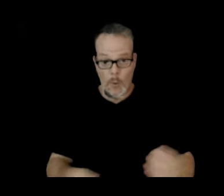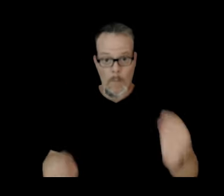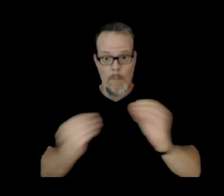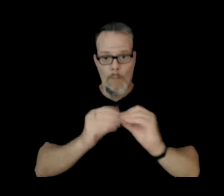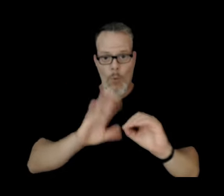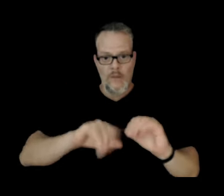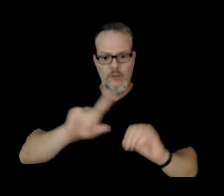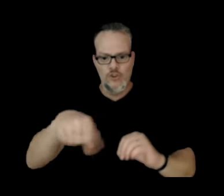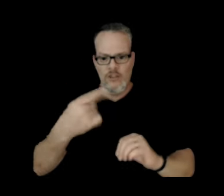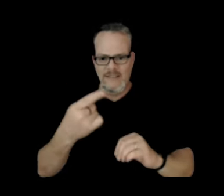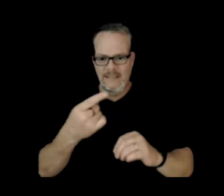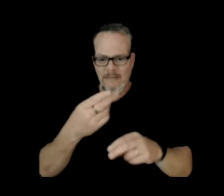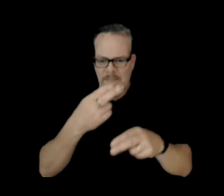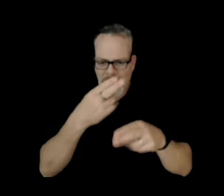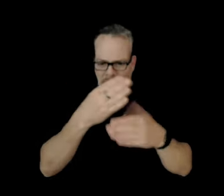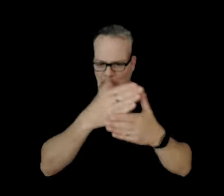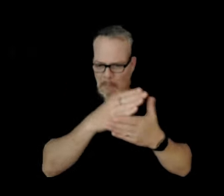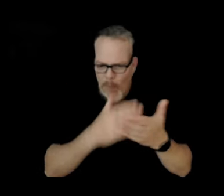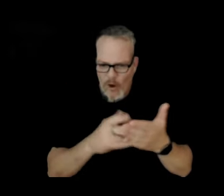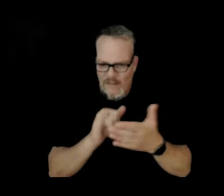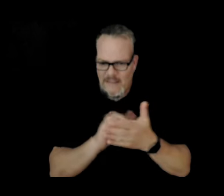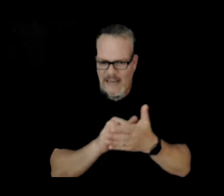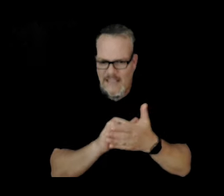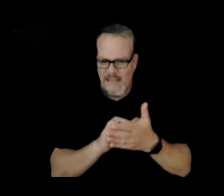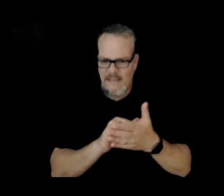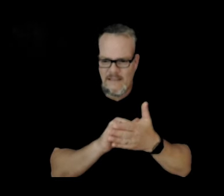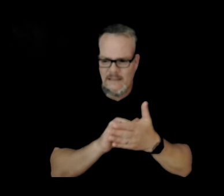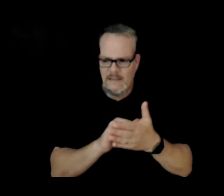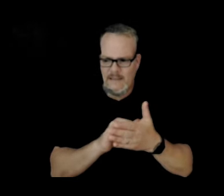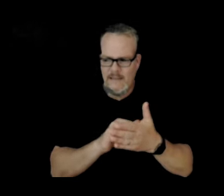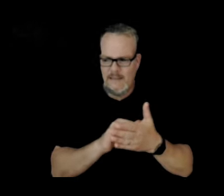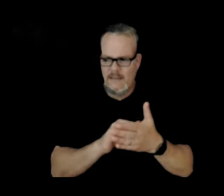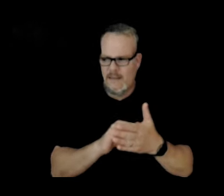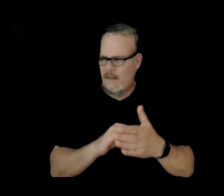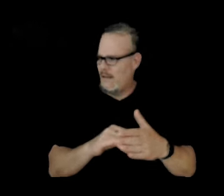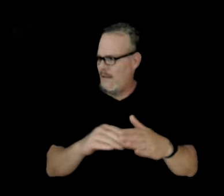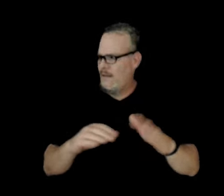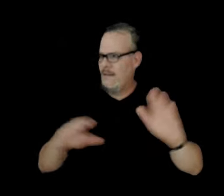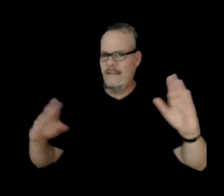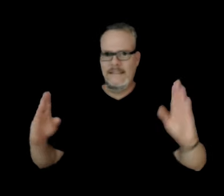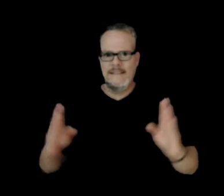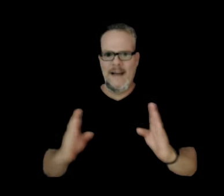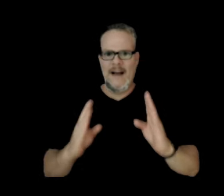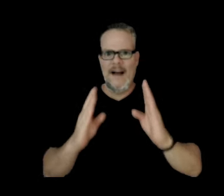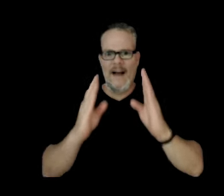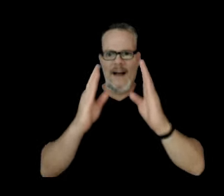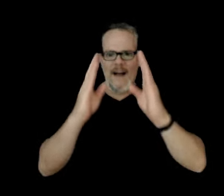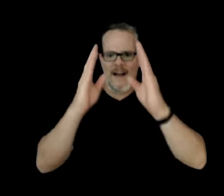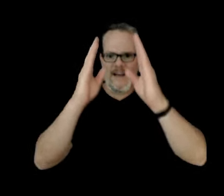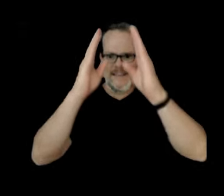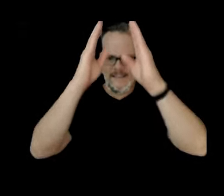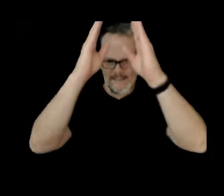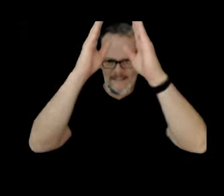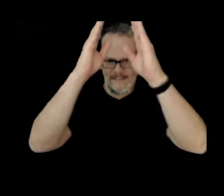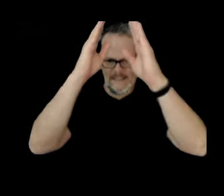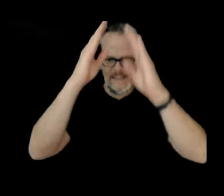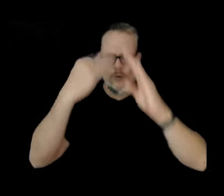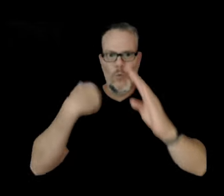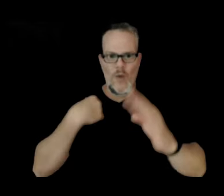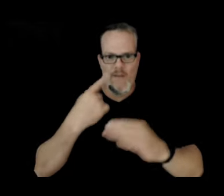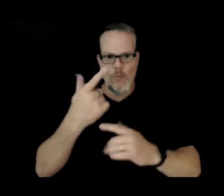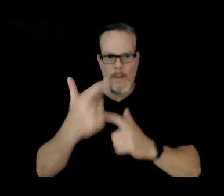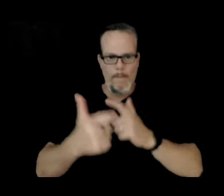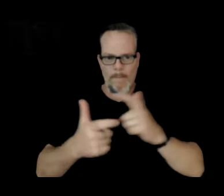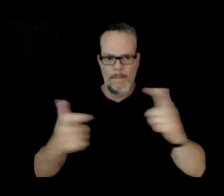of the dike that caused eruption on June 3rd, we've had a big pulse of inflation here in the